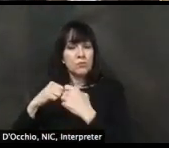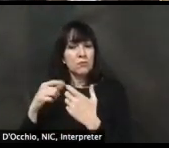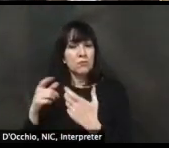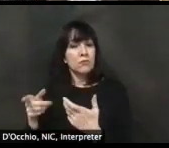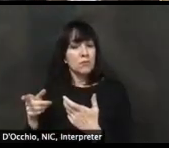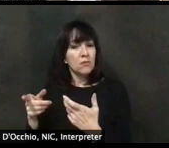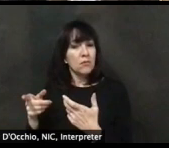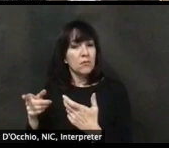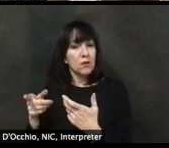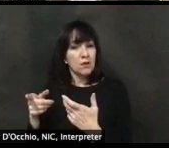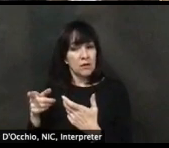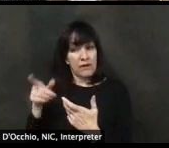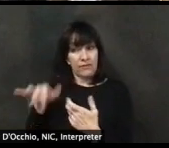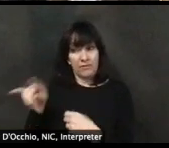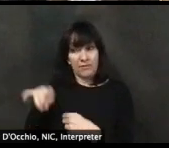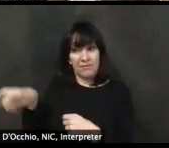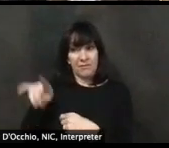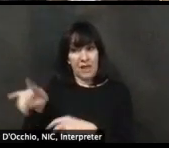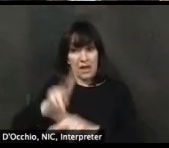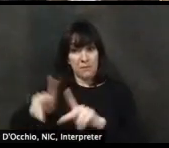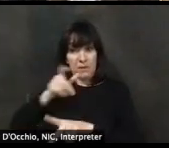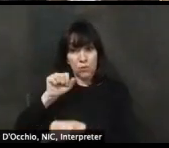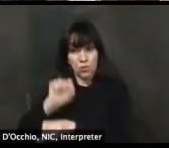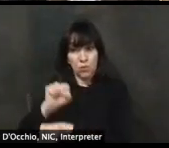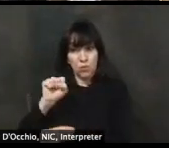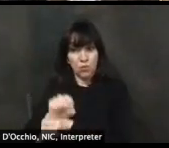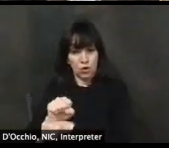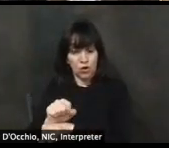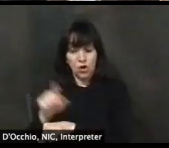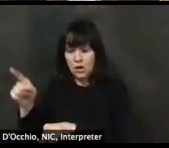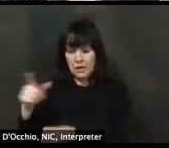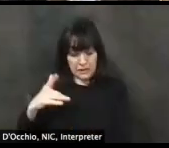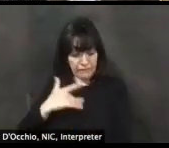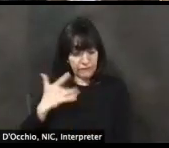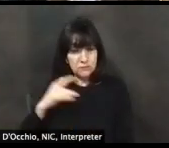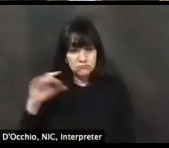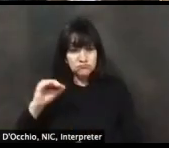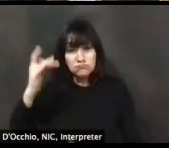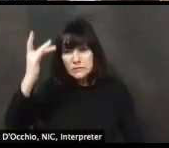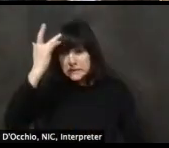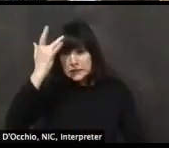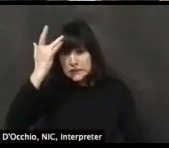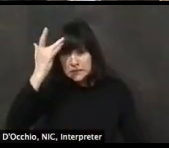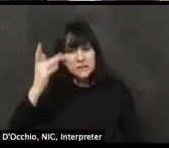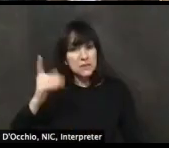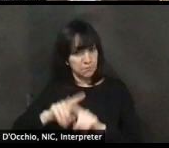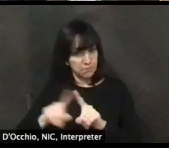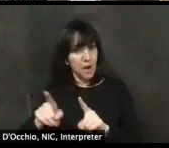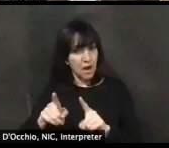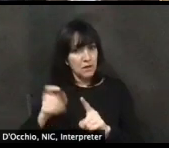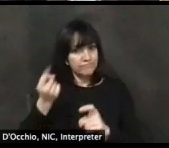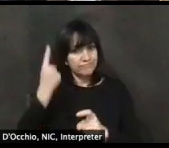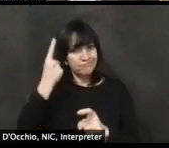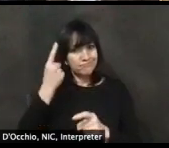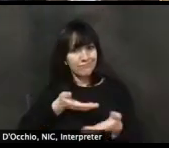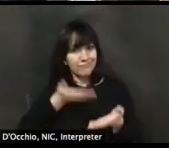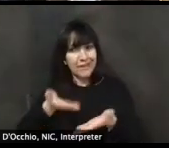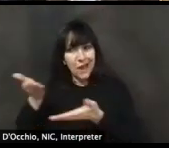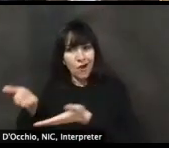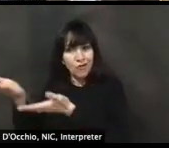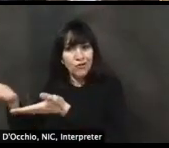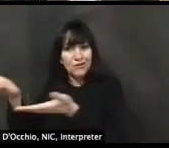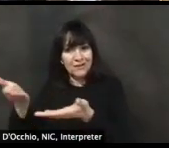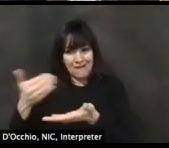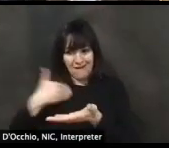staff or, you people who didn't have symptoms might be bringing the virus in unknowingly, of course,